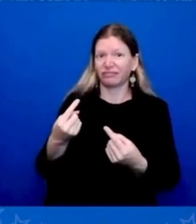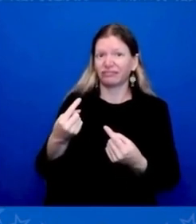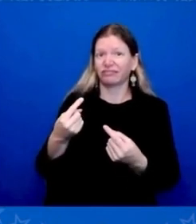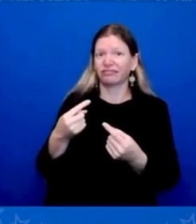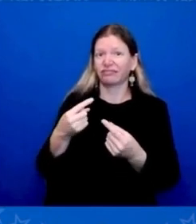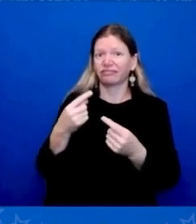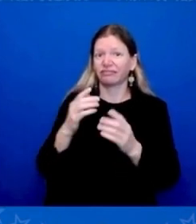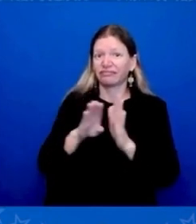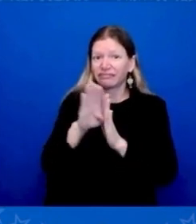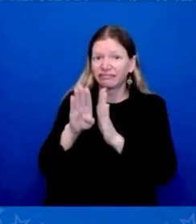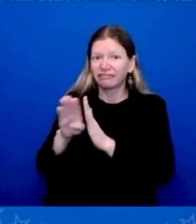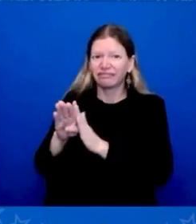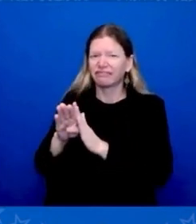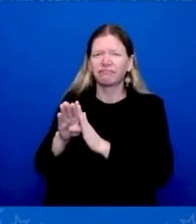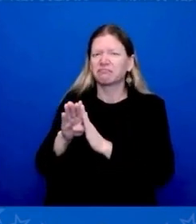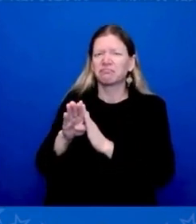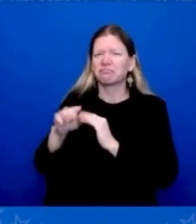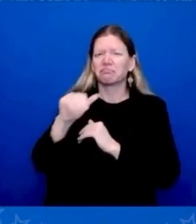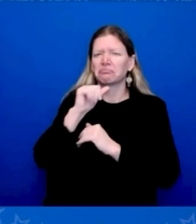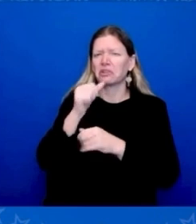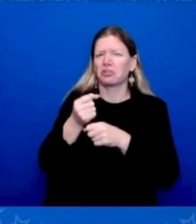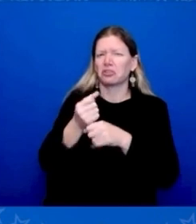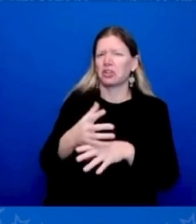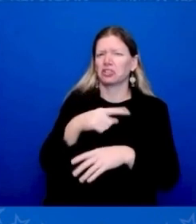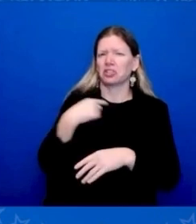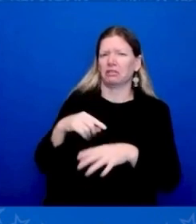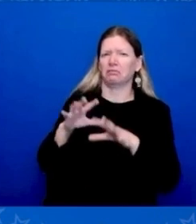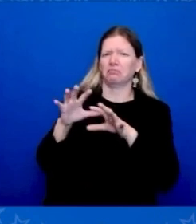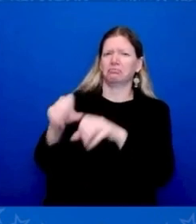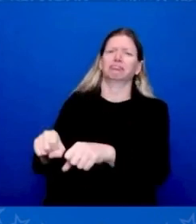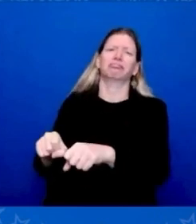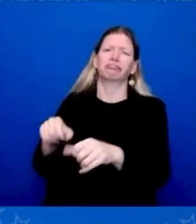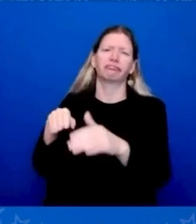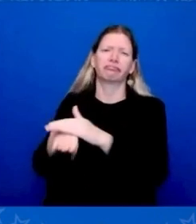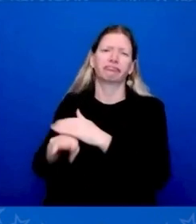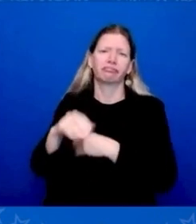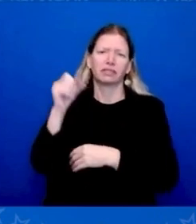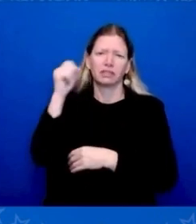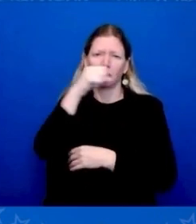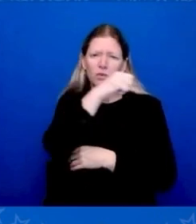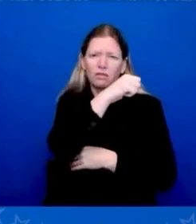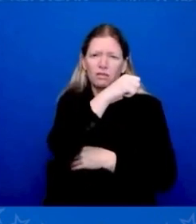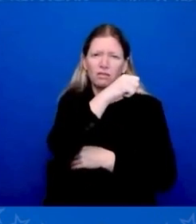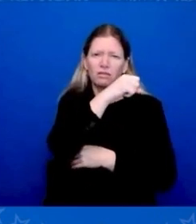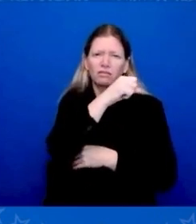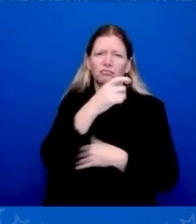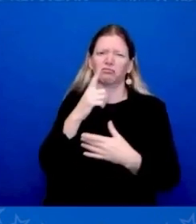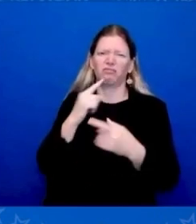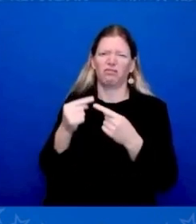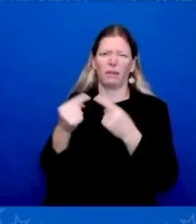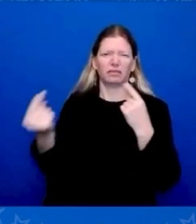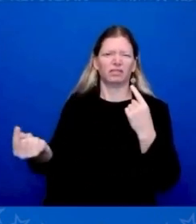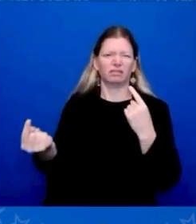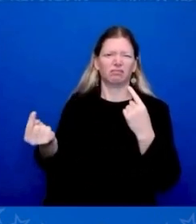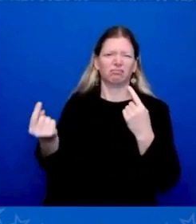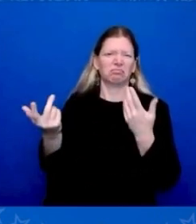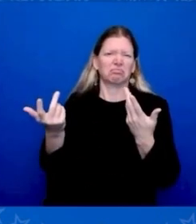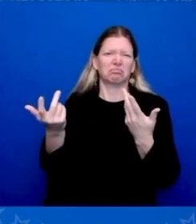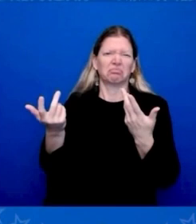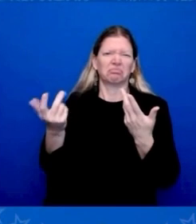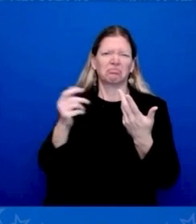same capacity that it had before. But as I said, I'm not we're not looking to hurt China